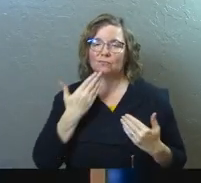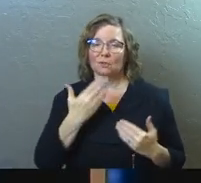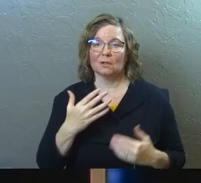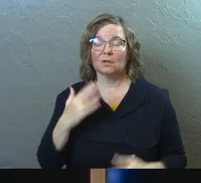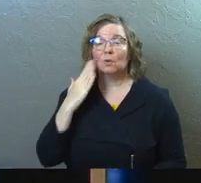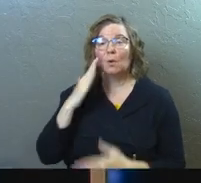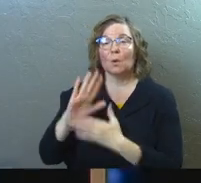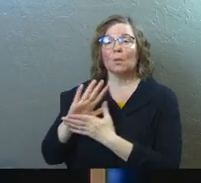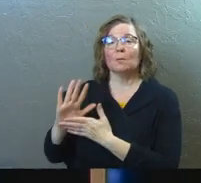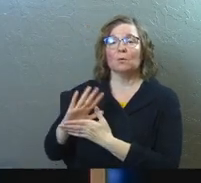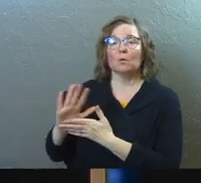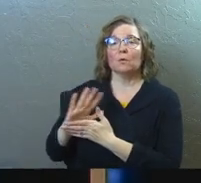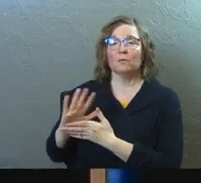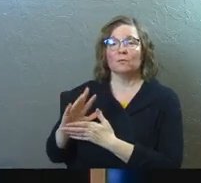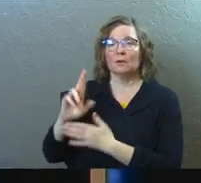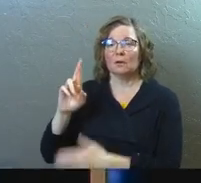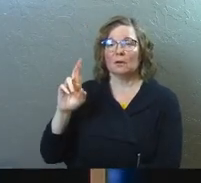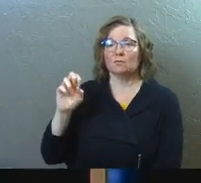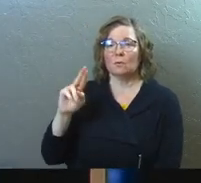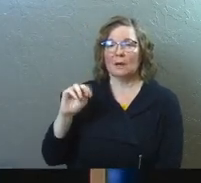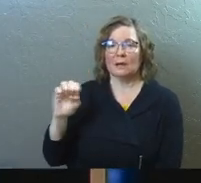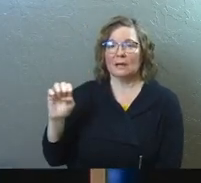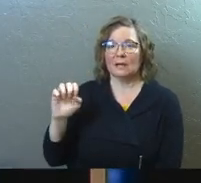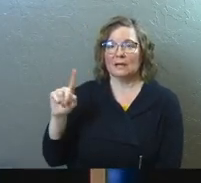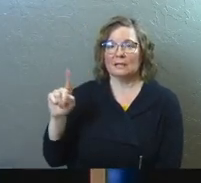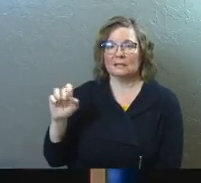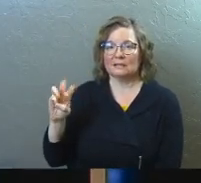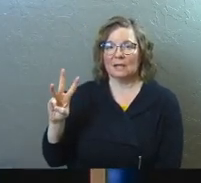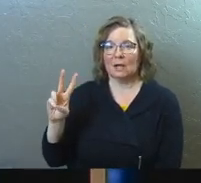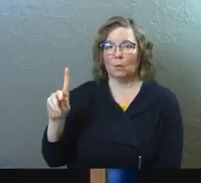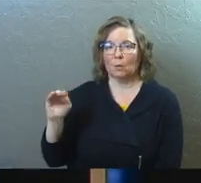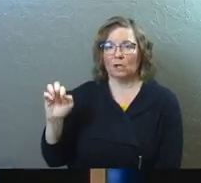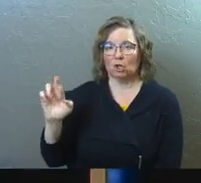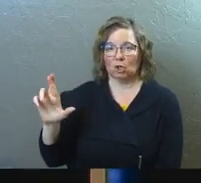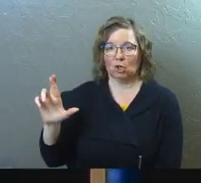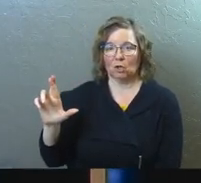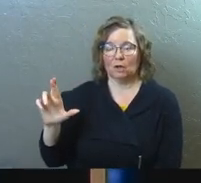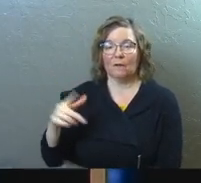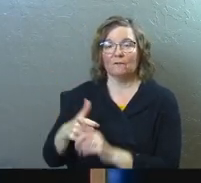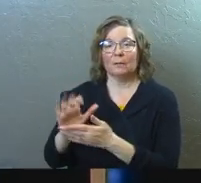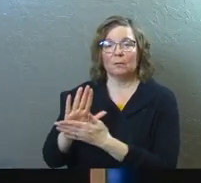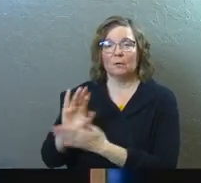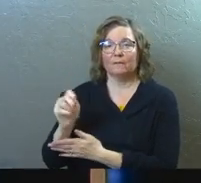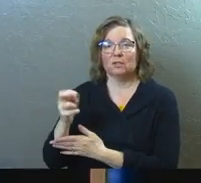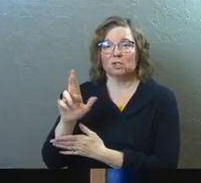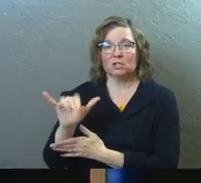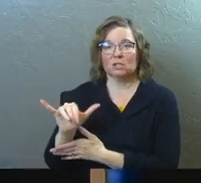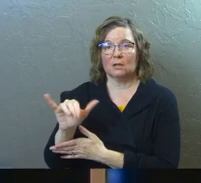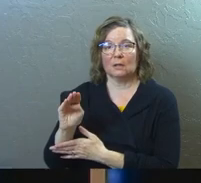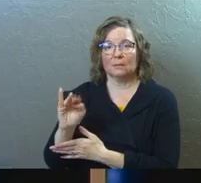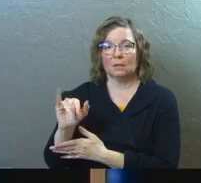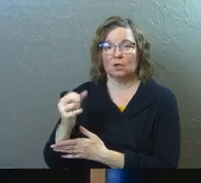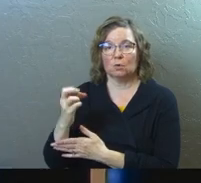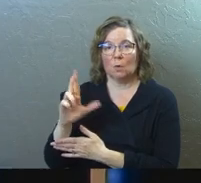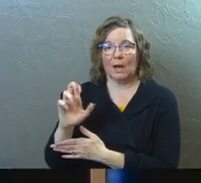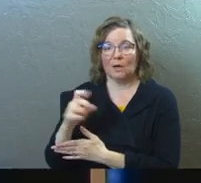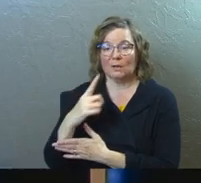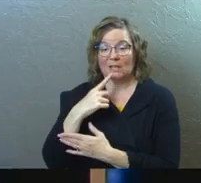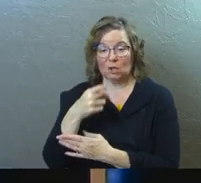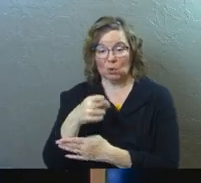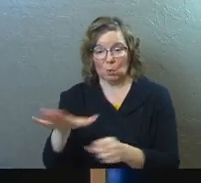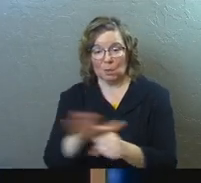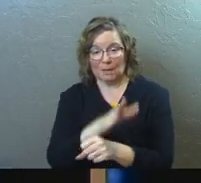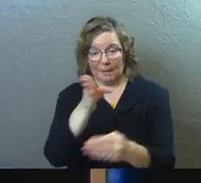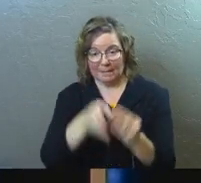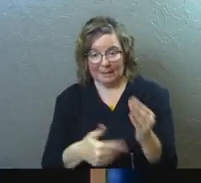Ronell Zellweger? Zellweger? Jerry Maguire? You complete me? We'll finally